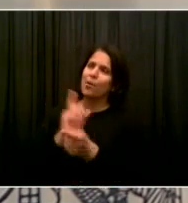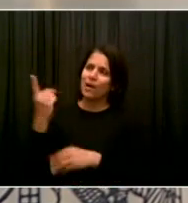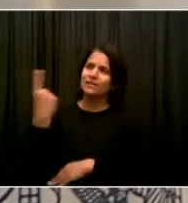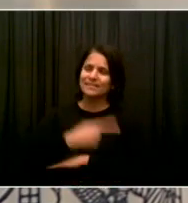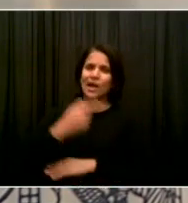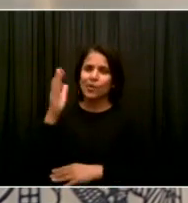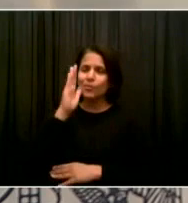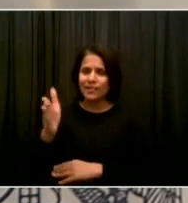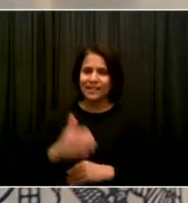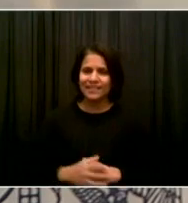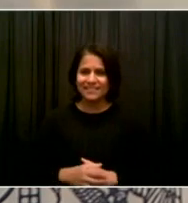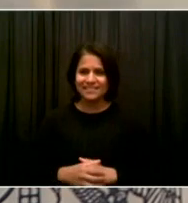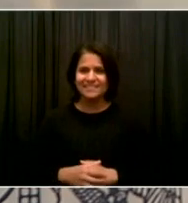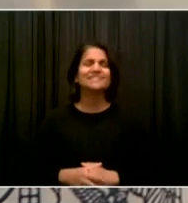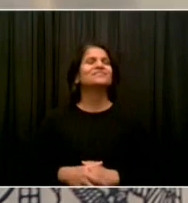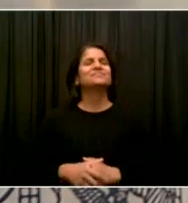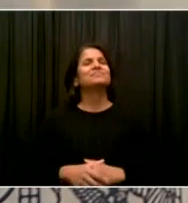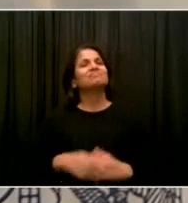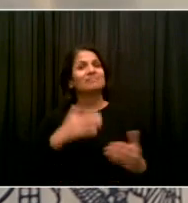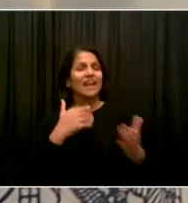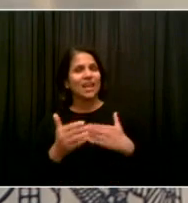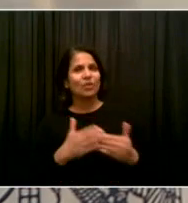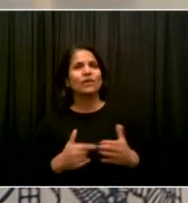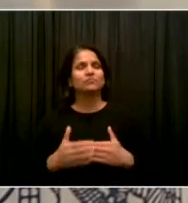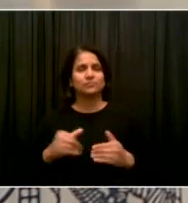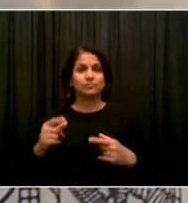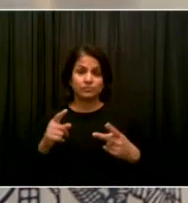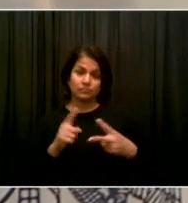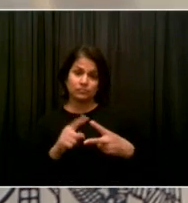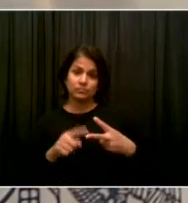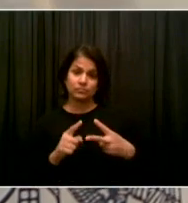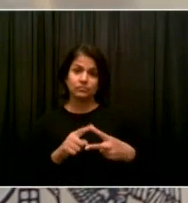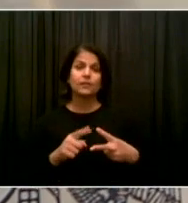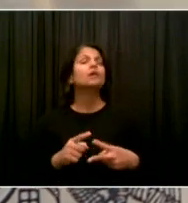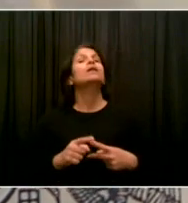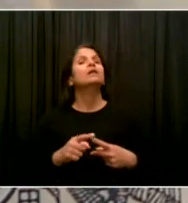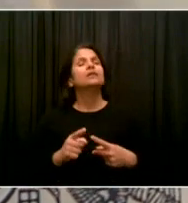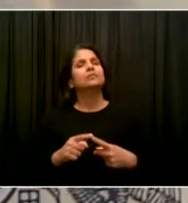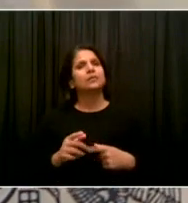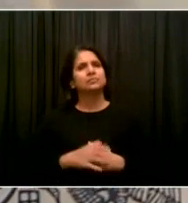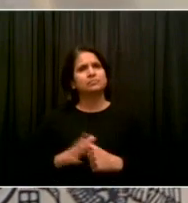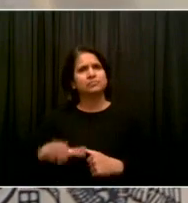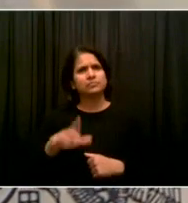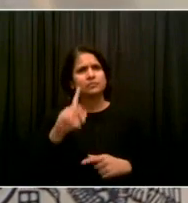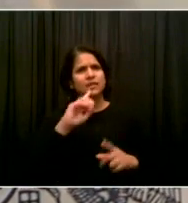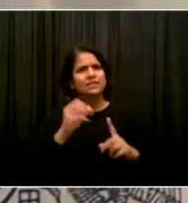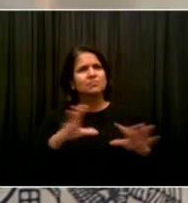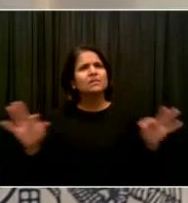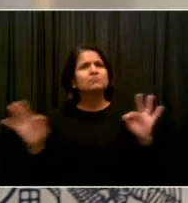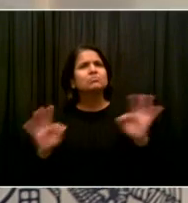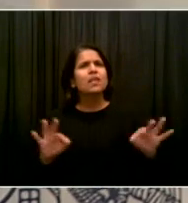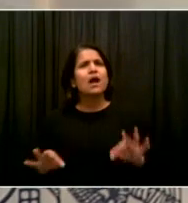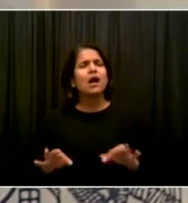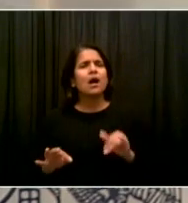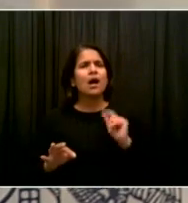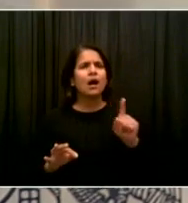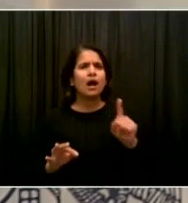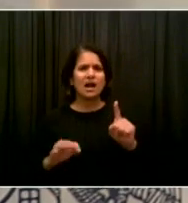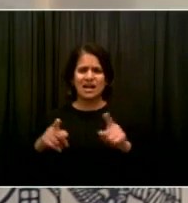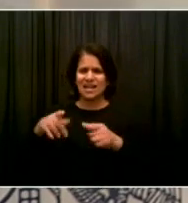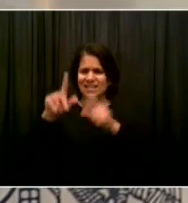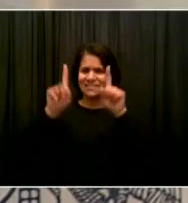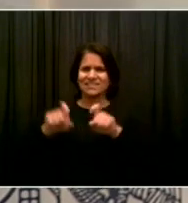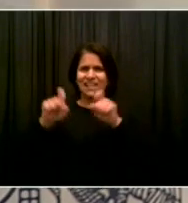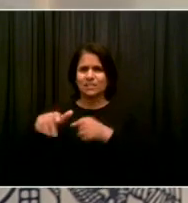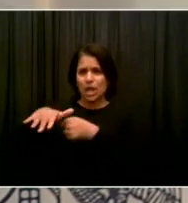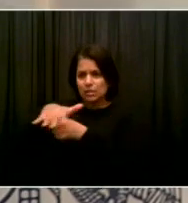elaborate further about this supervision by the city of private